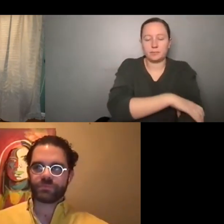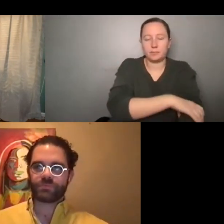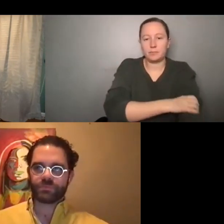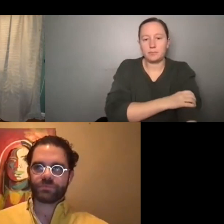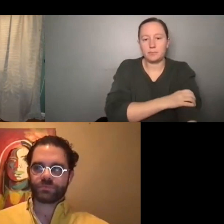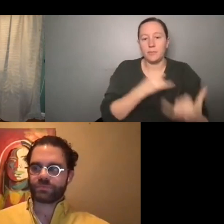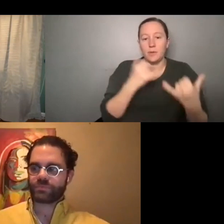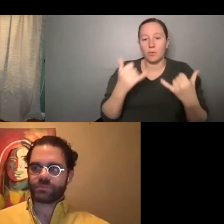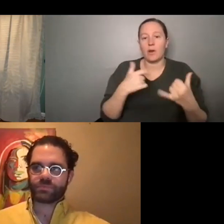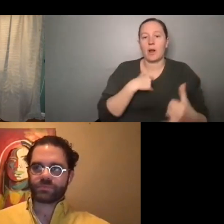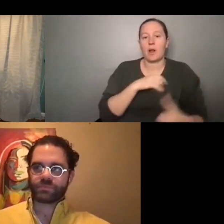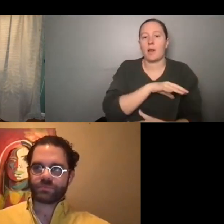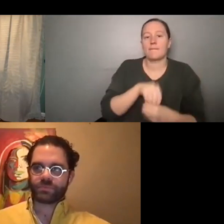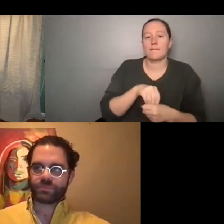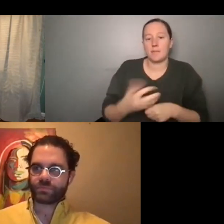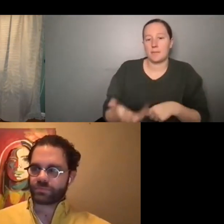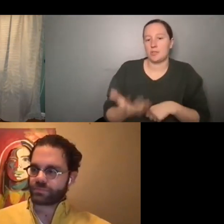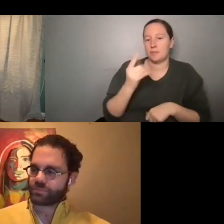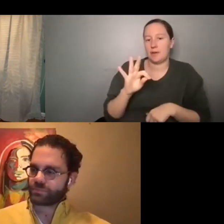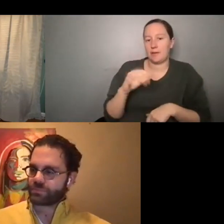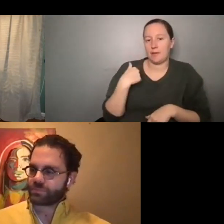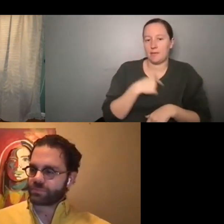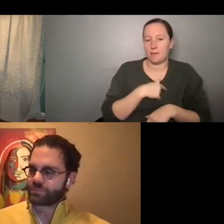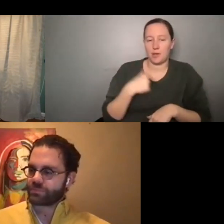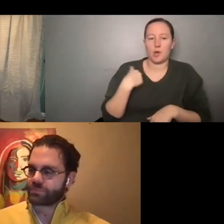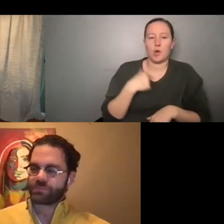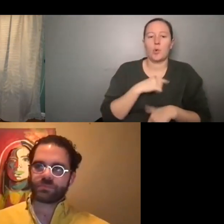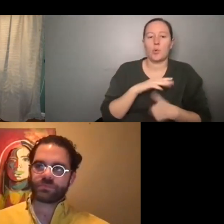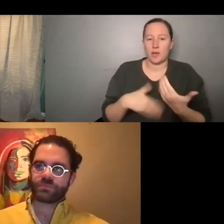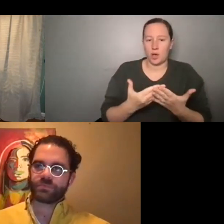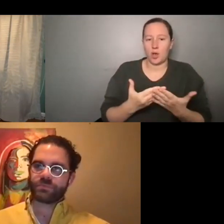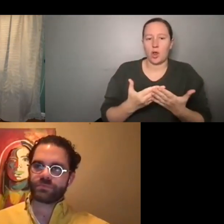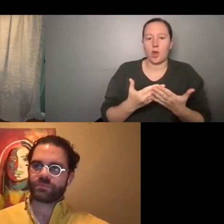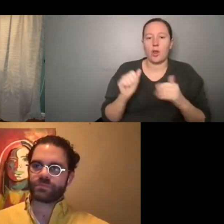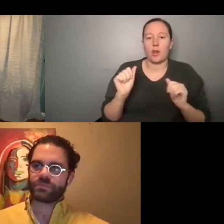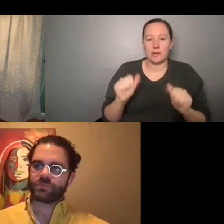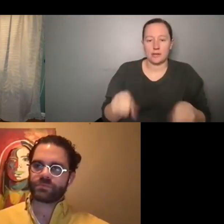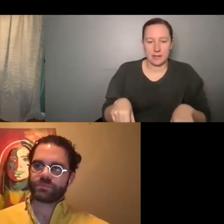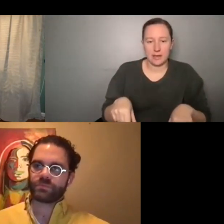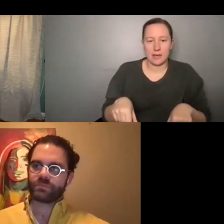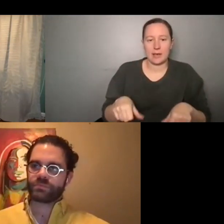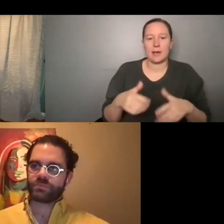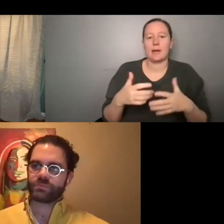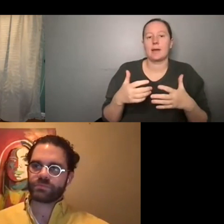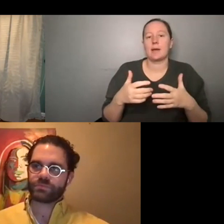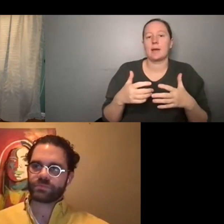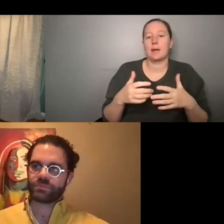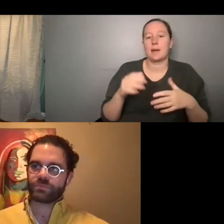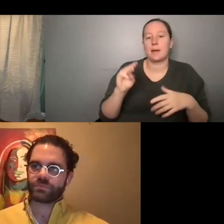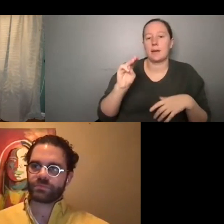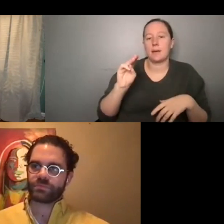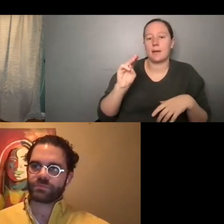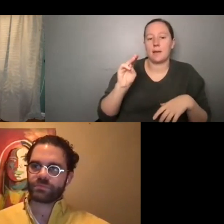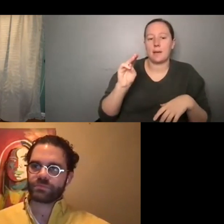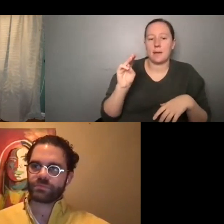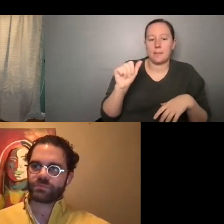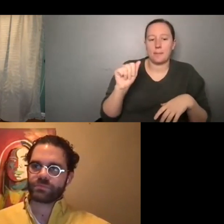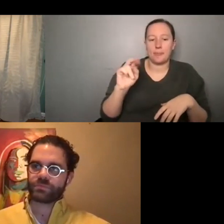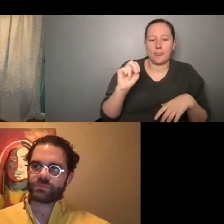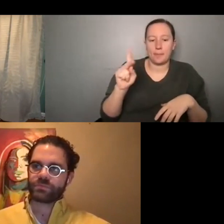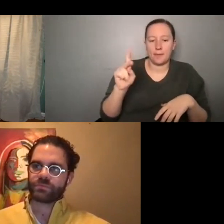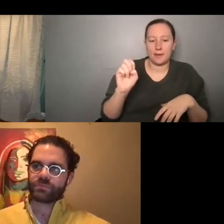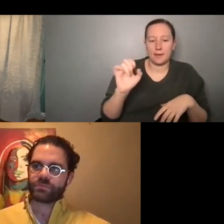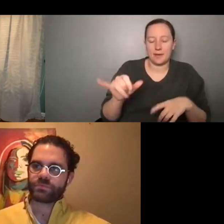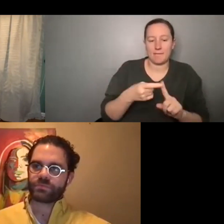right now I'm in a writers group, there's five of us. We all, Kim Menke from my lab, but also Miles,